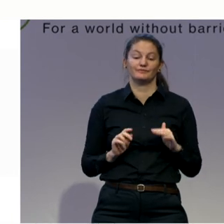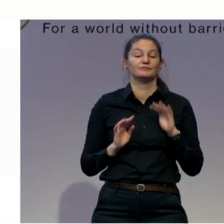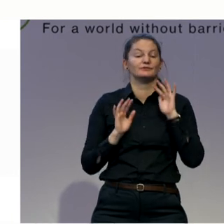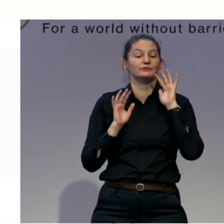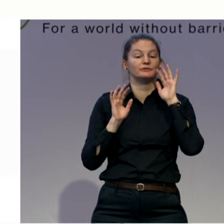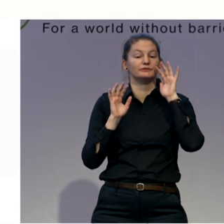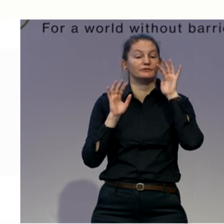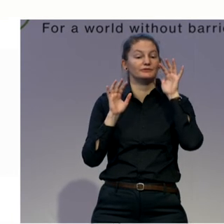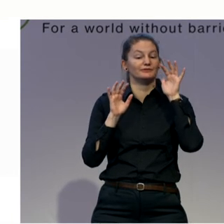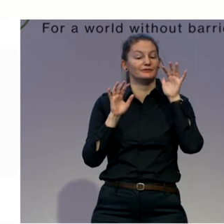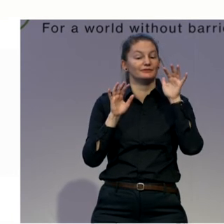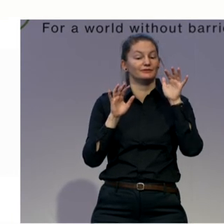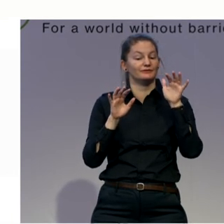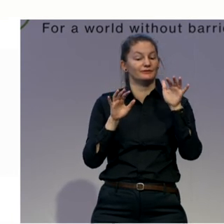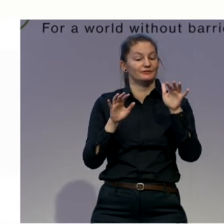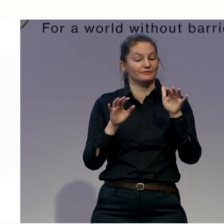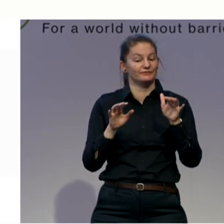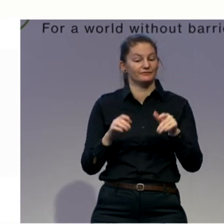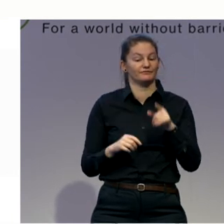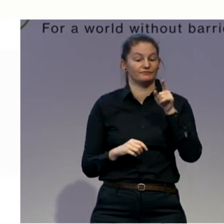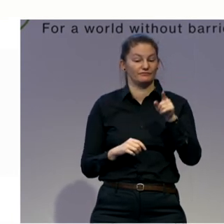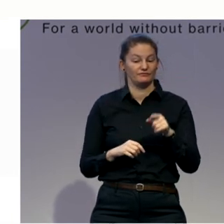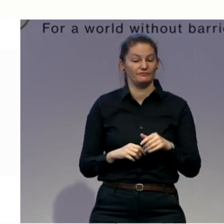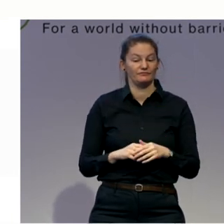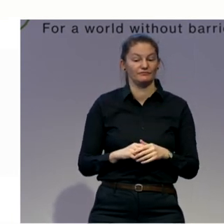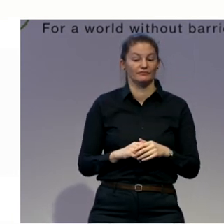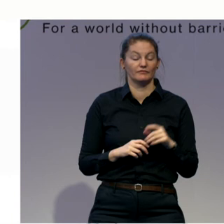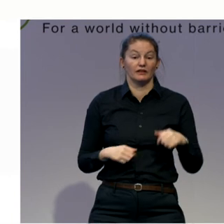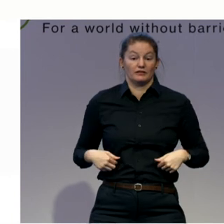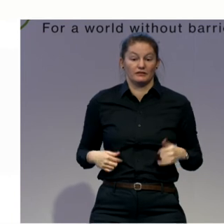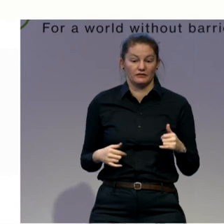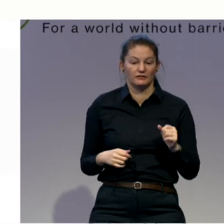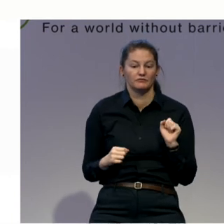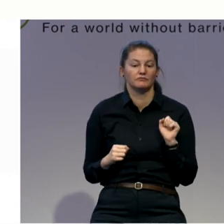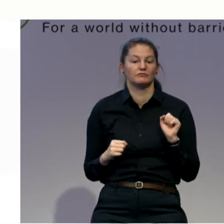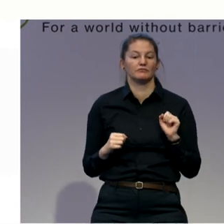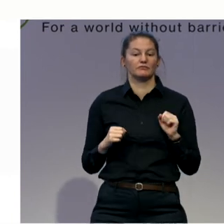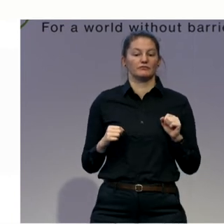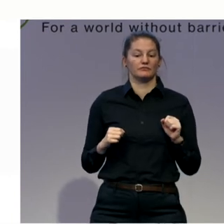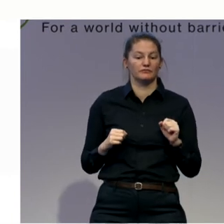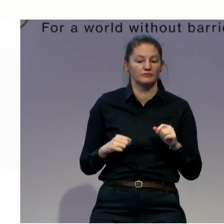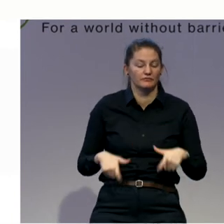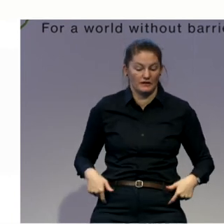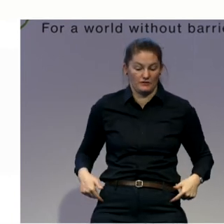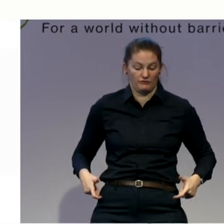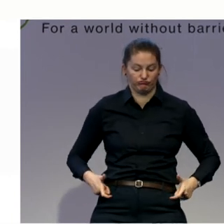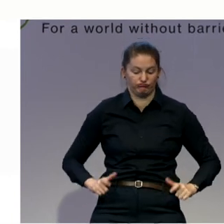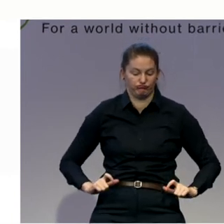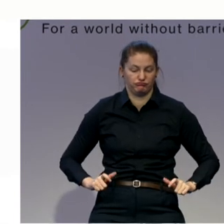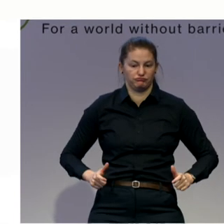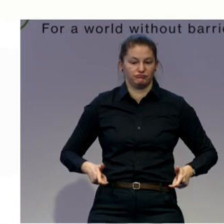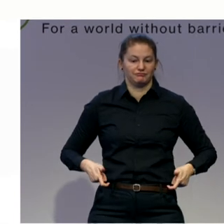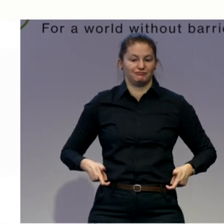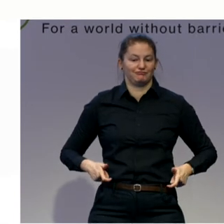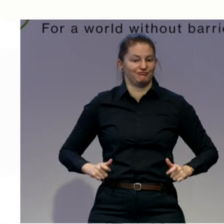spine. It's where the three curves of your spine are observed. It's a natural